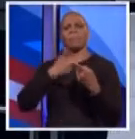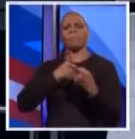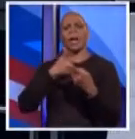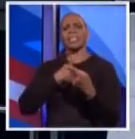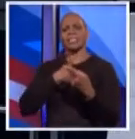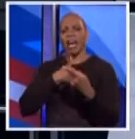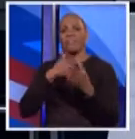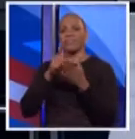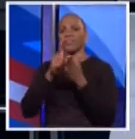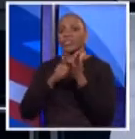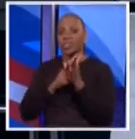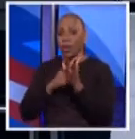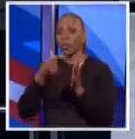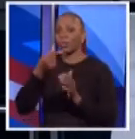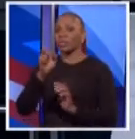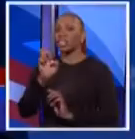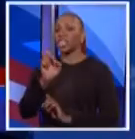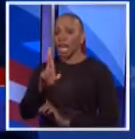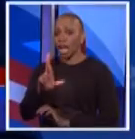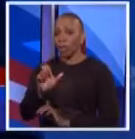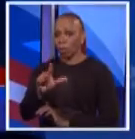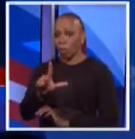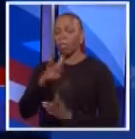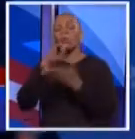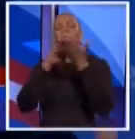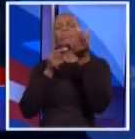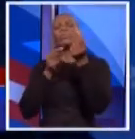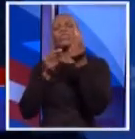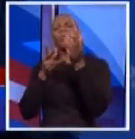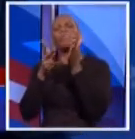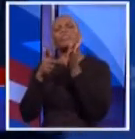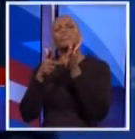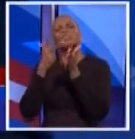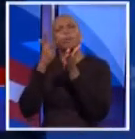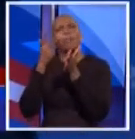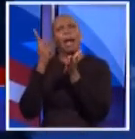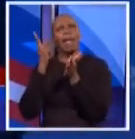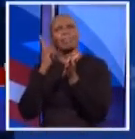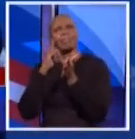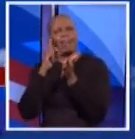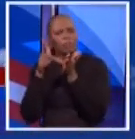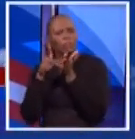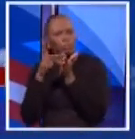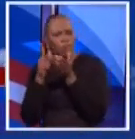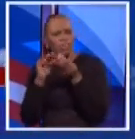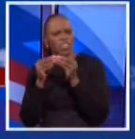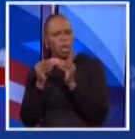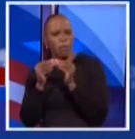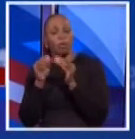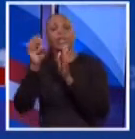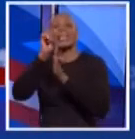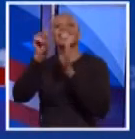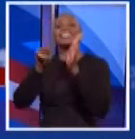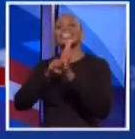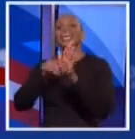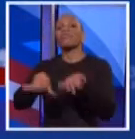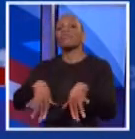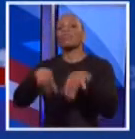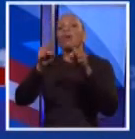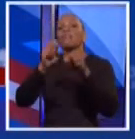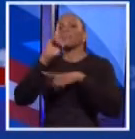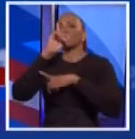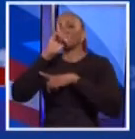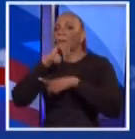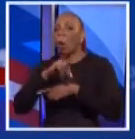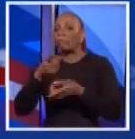fraud unit. We did just that. We tripled, I believe. I have to go back to the numbers. I think it was tripled the state recoveries in terms of fraud being